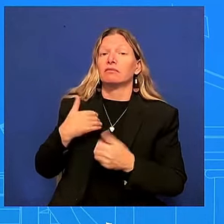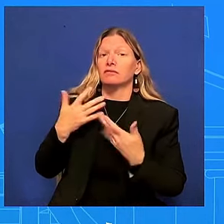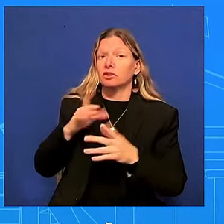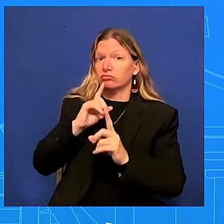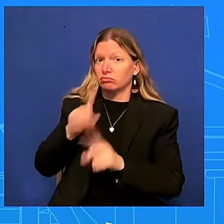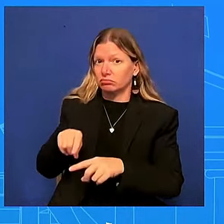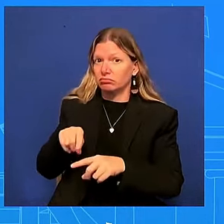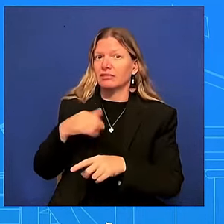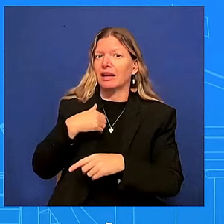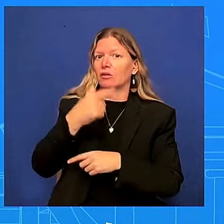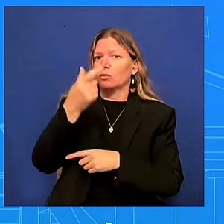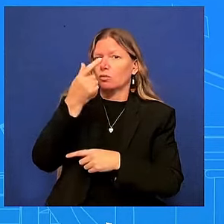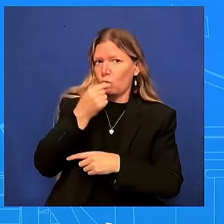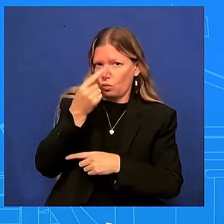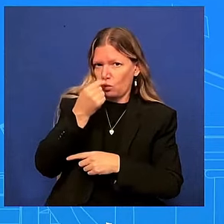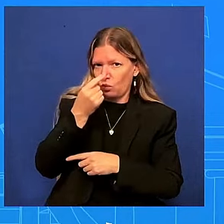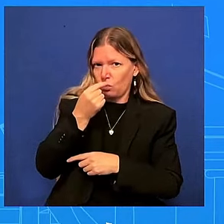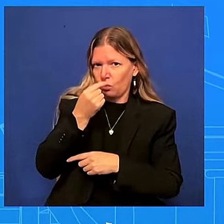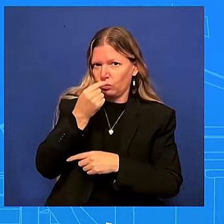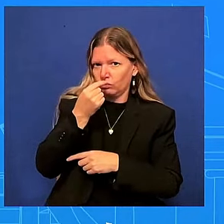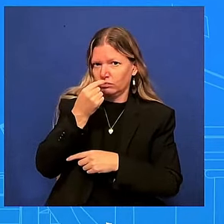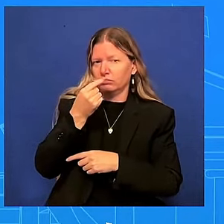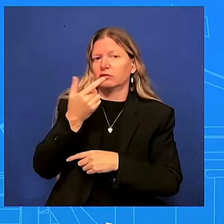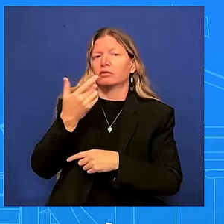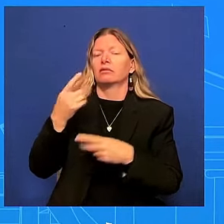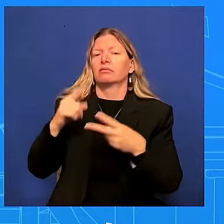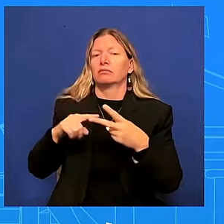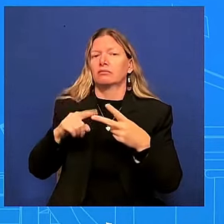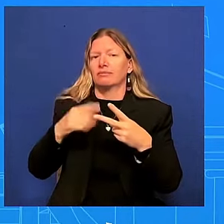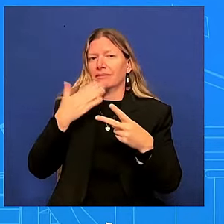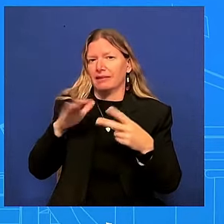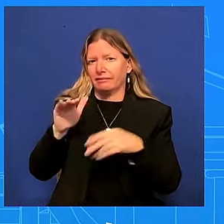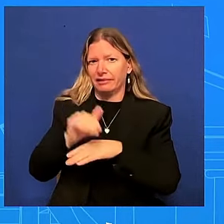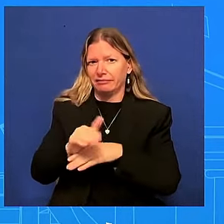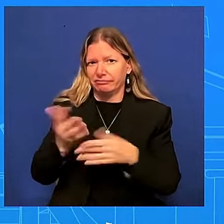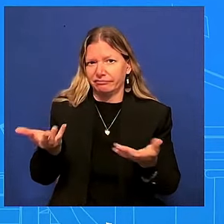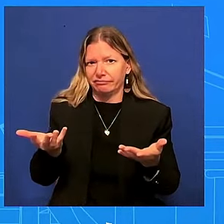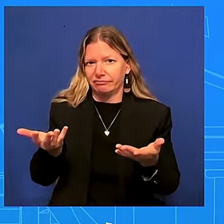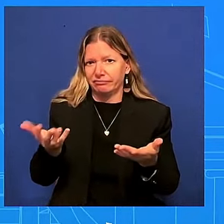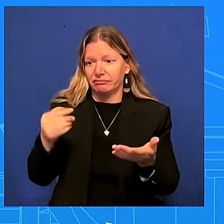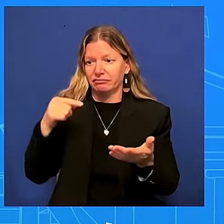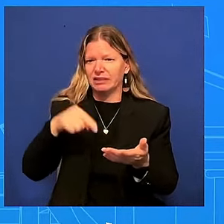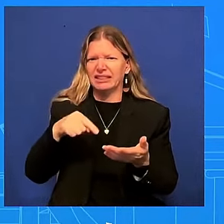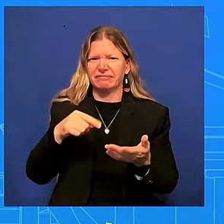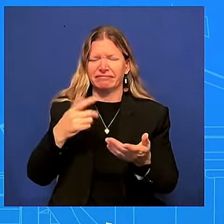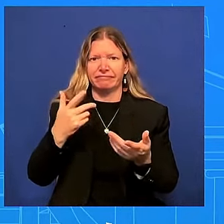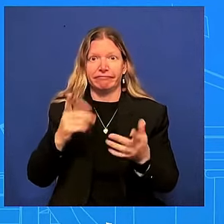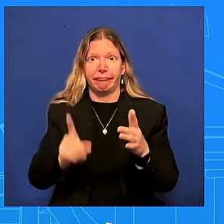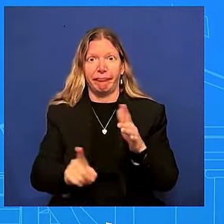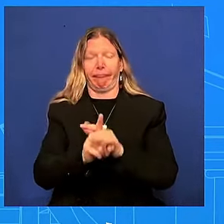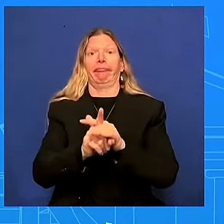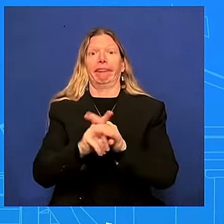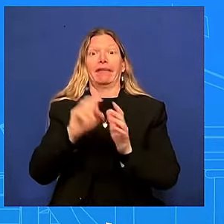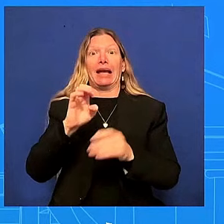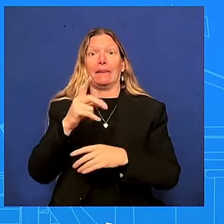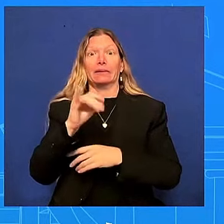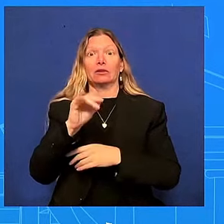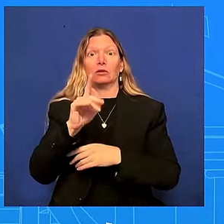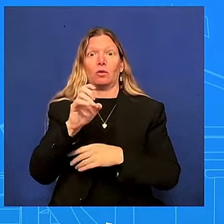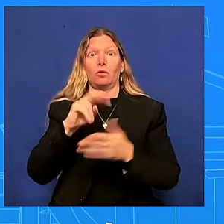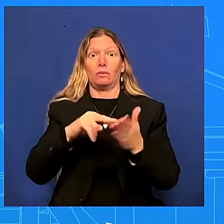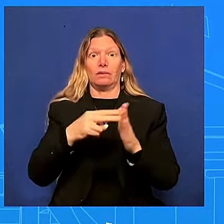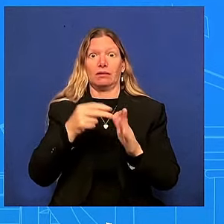believe it to be which is it was a bad night and he did on top of that he had a cold and that is